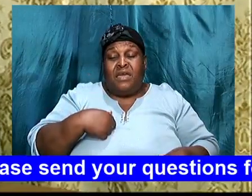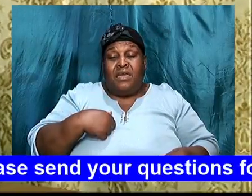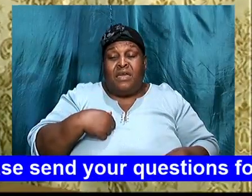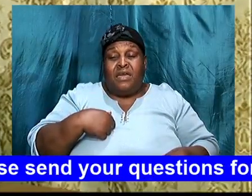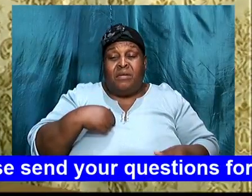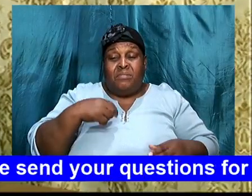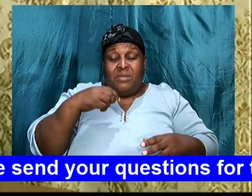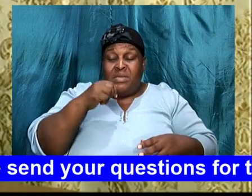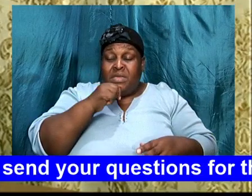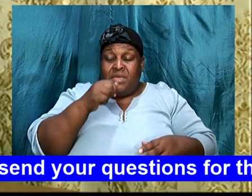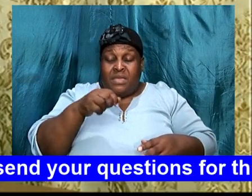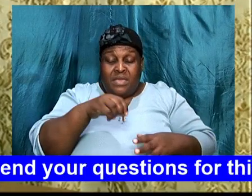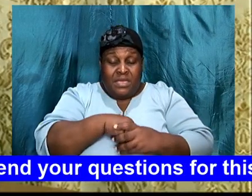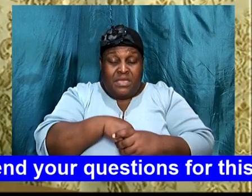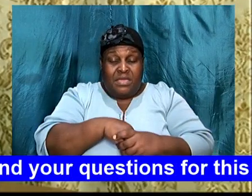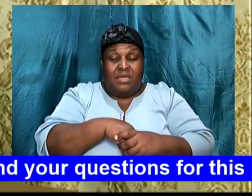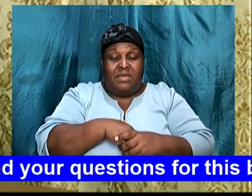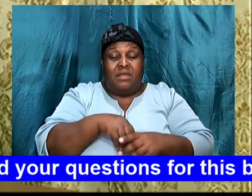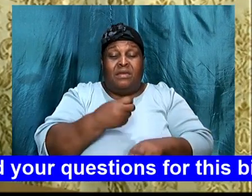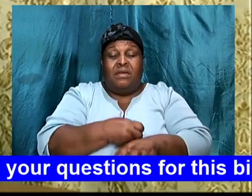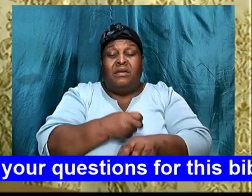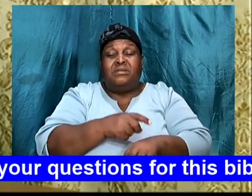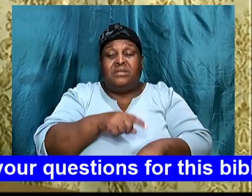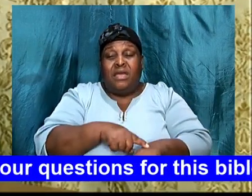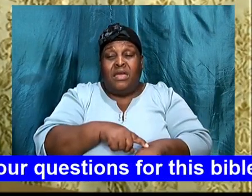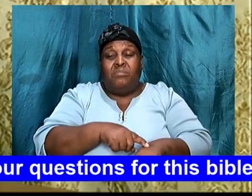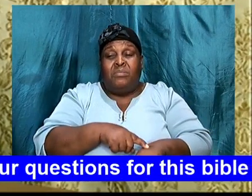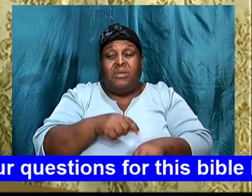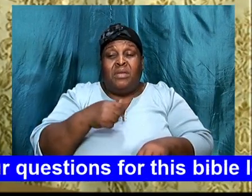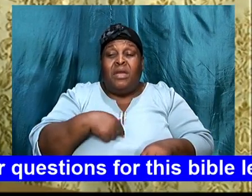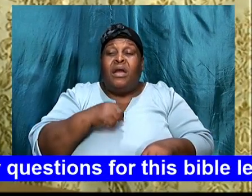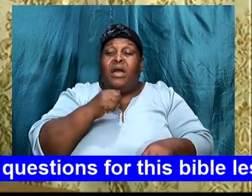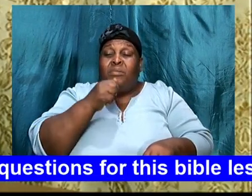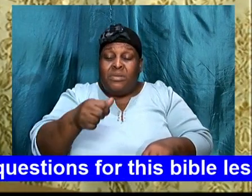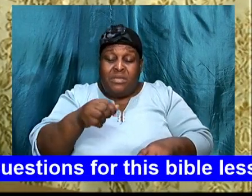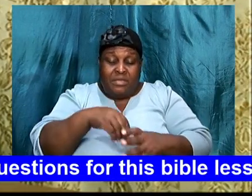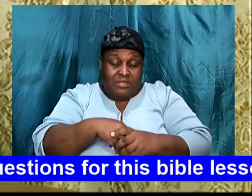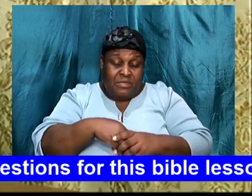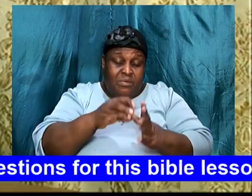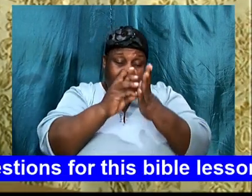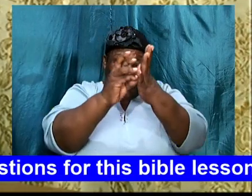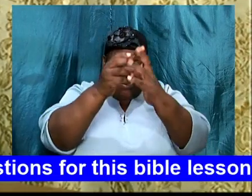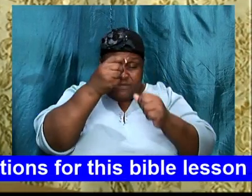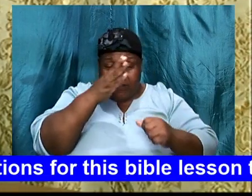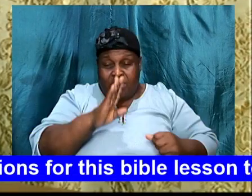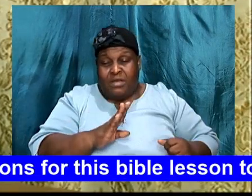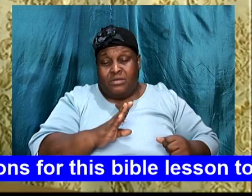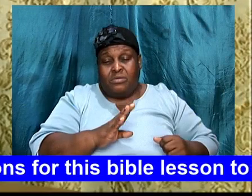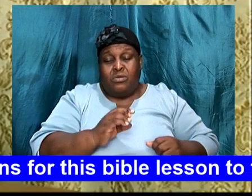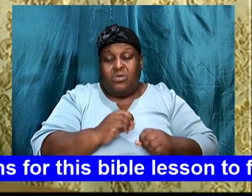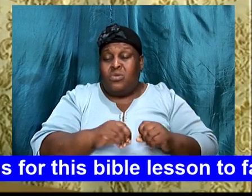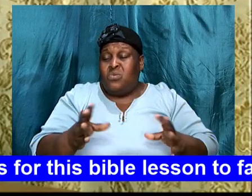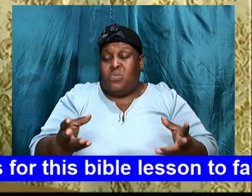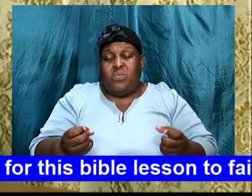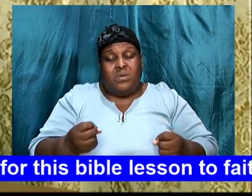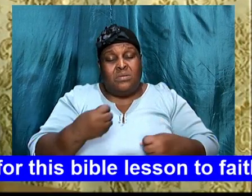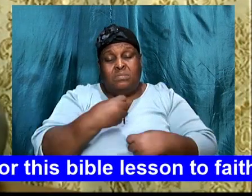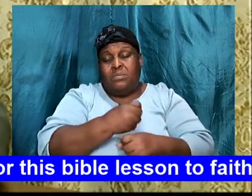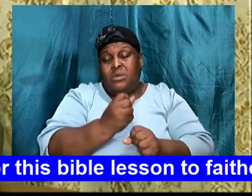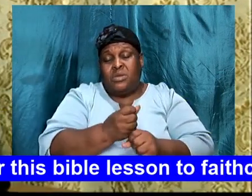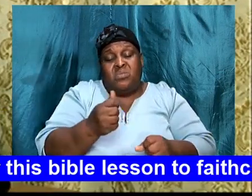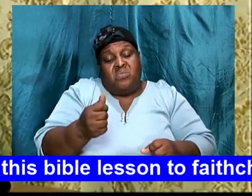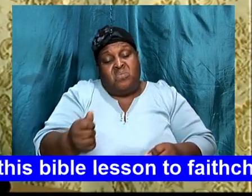am in the will of God. I do not want to make my own decision and